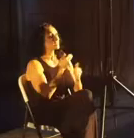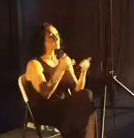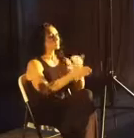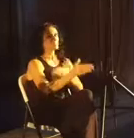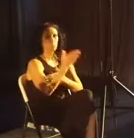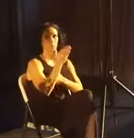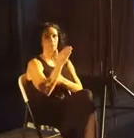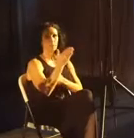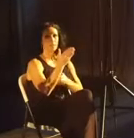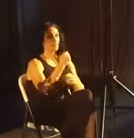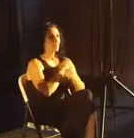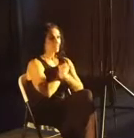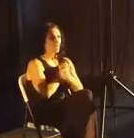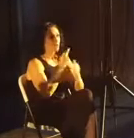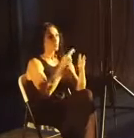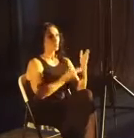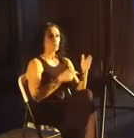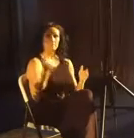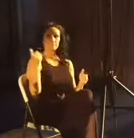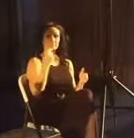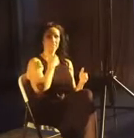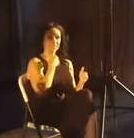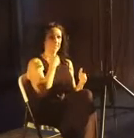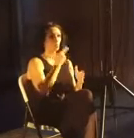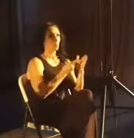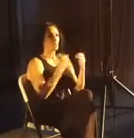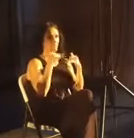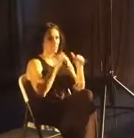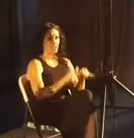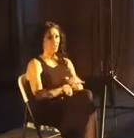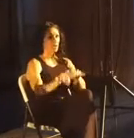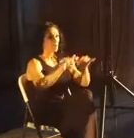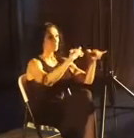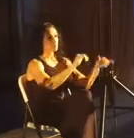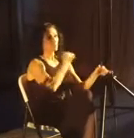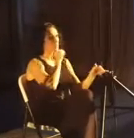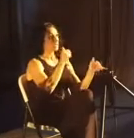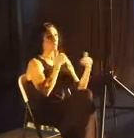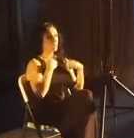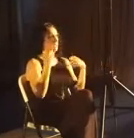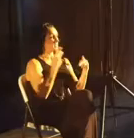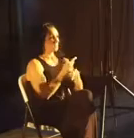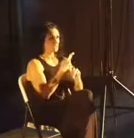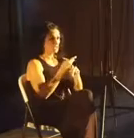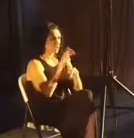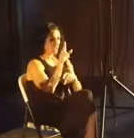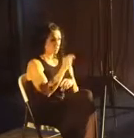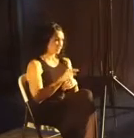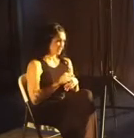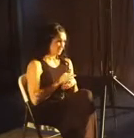I loved what Cruz said in the video. What we have in common is that we don't have it figured out.